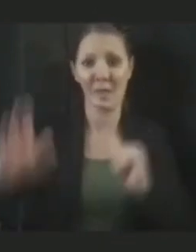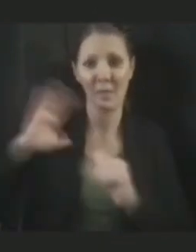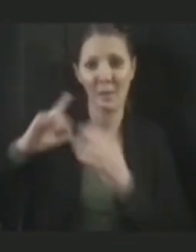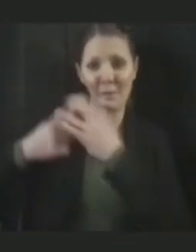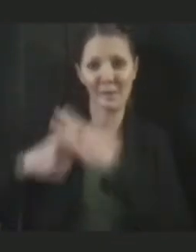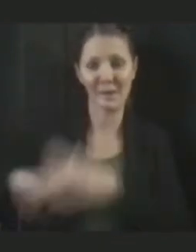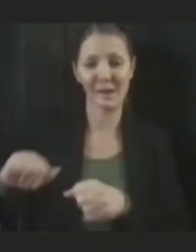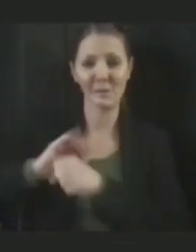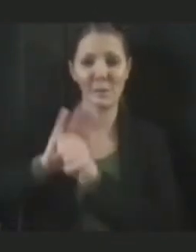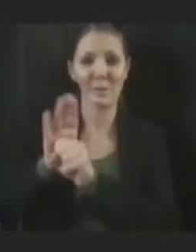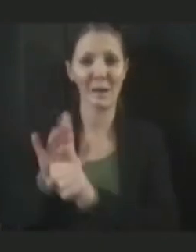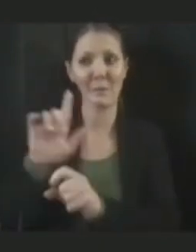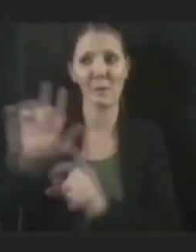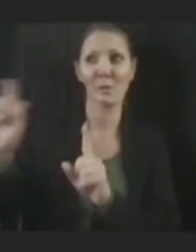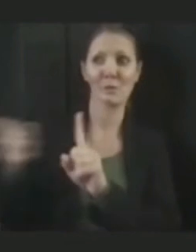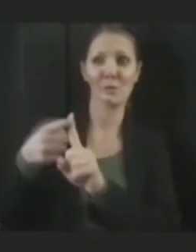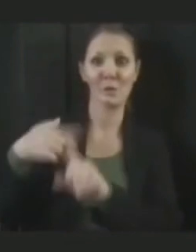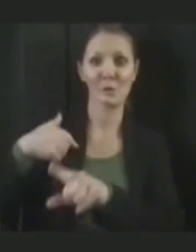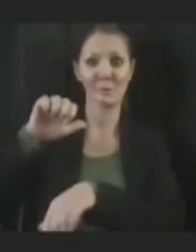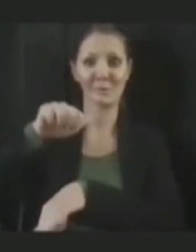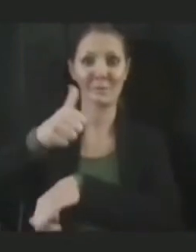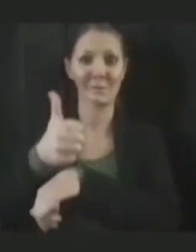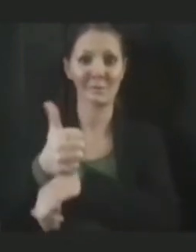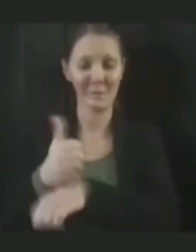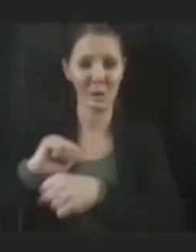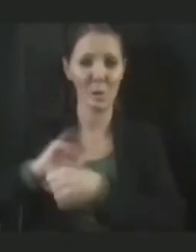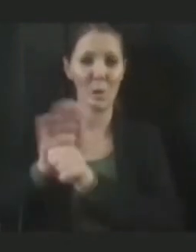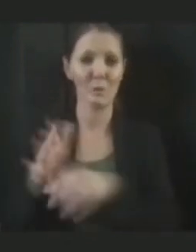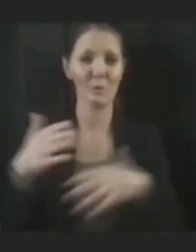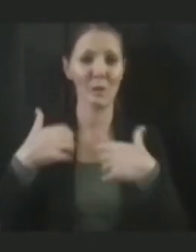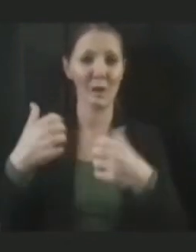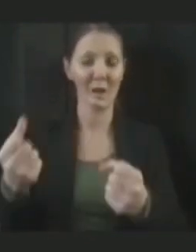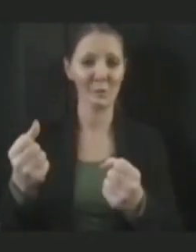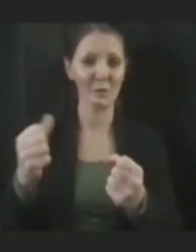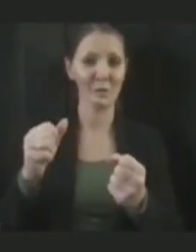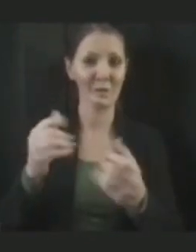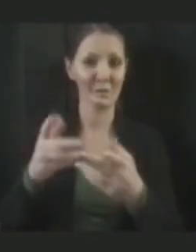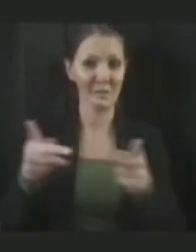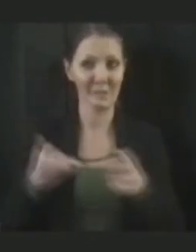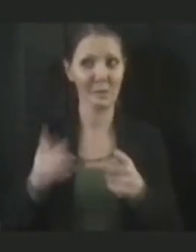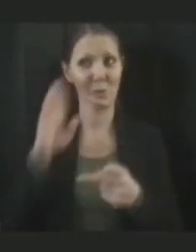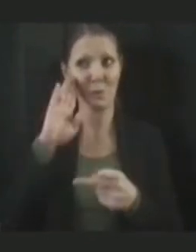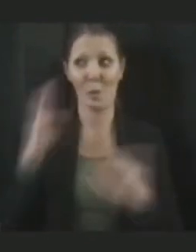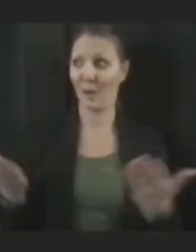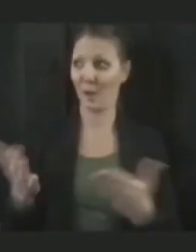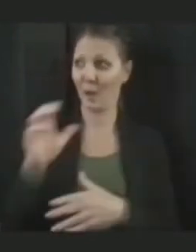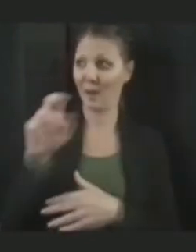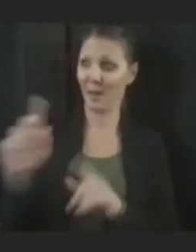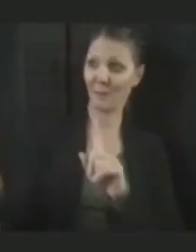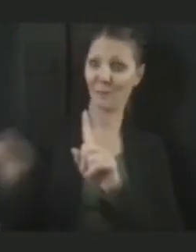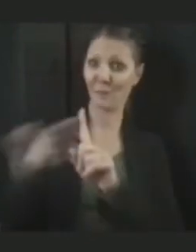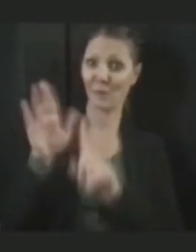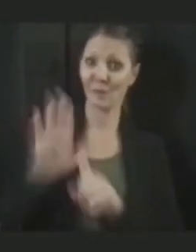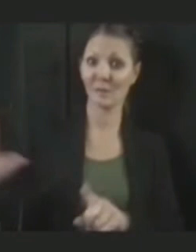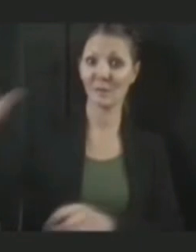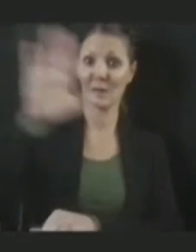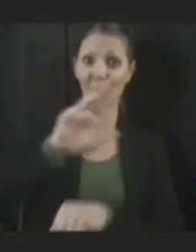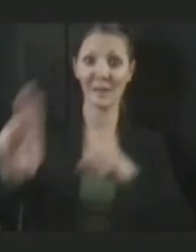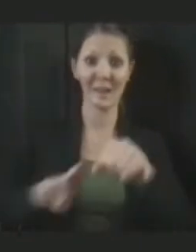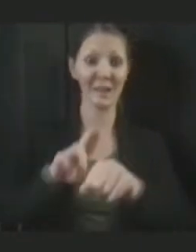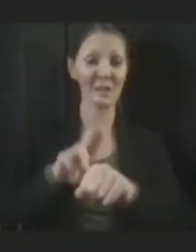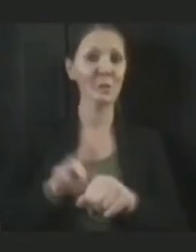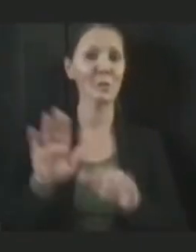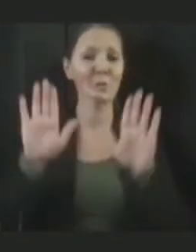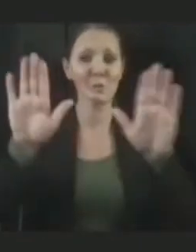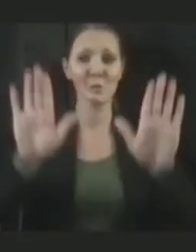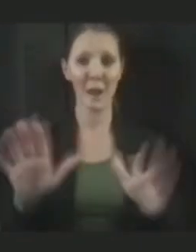recovery facilities, first in the nation, here again in Connecticut, were a great option for us.